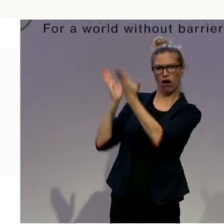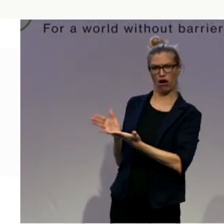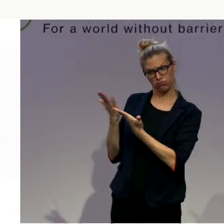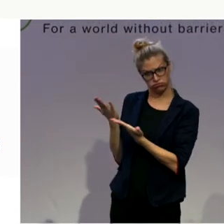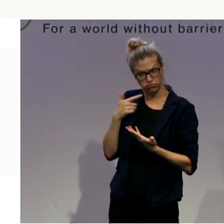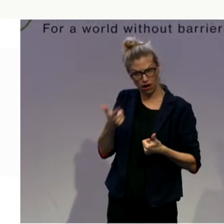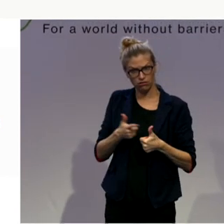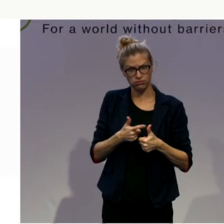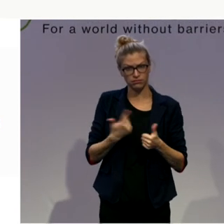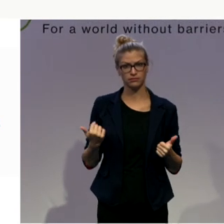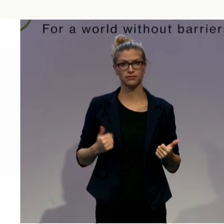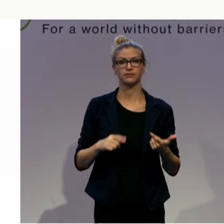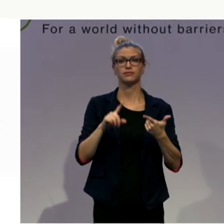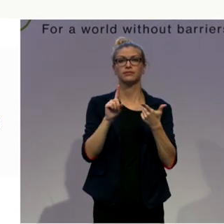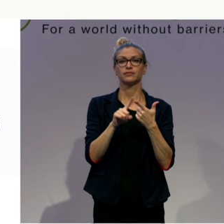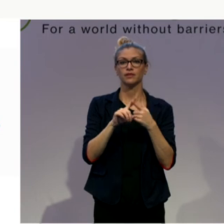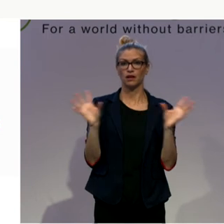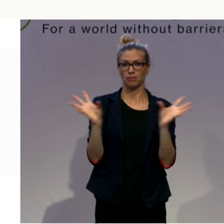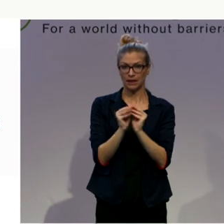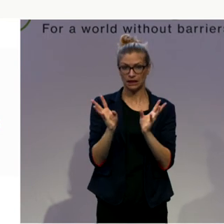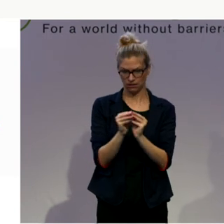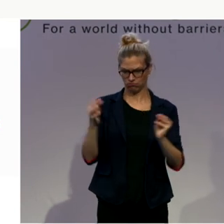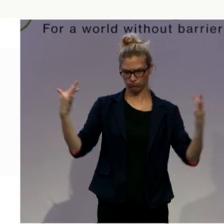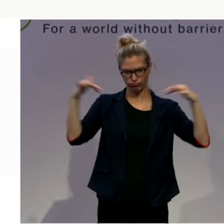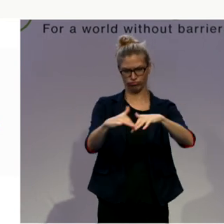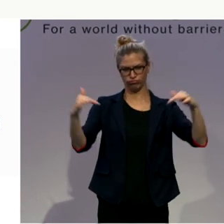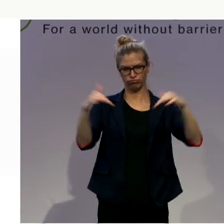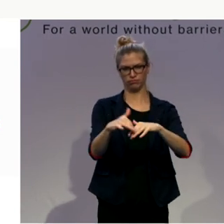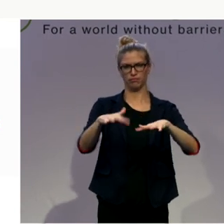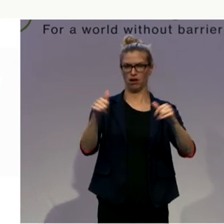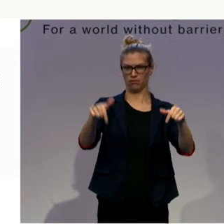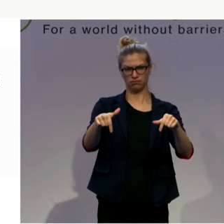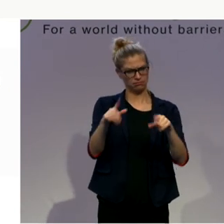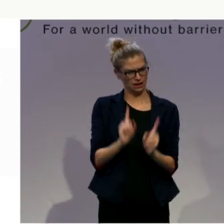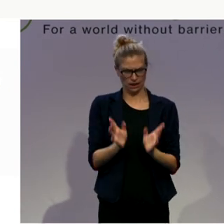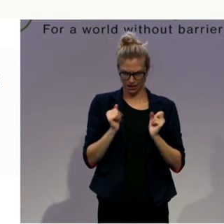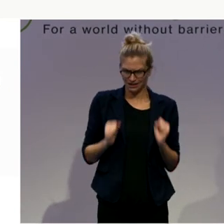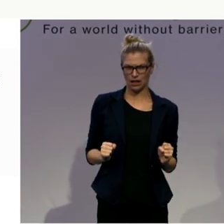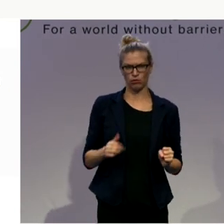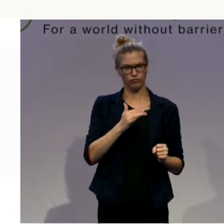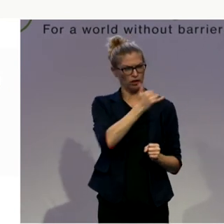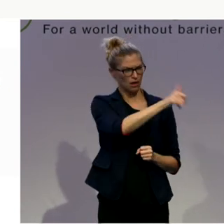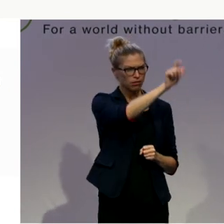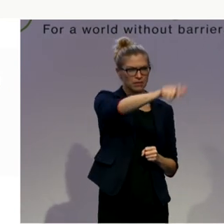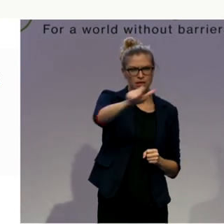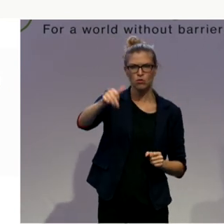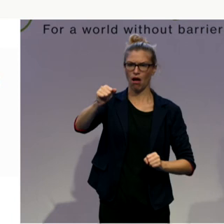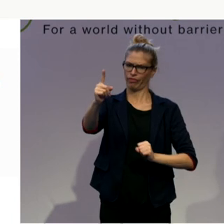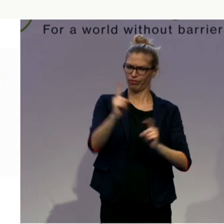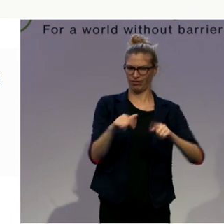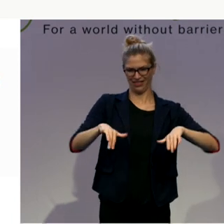it is a meeting place and we have to ensure access for our citizens, including disabled persons.